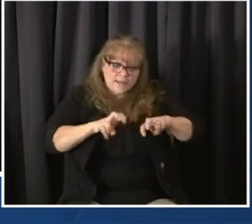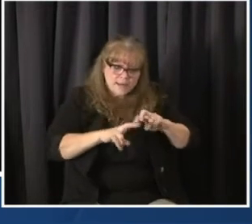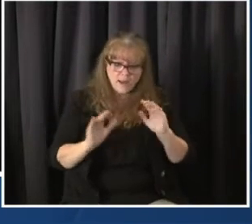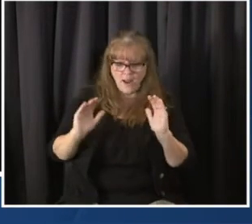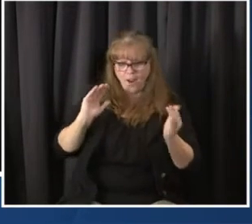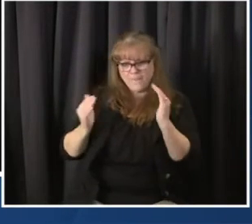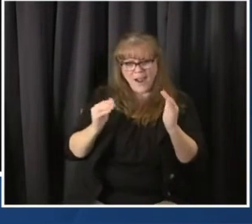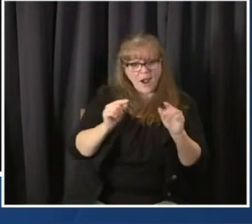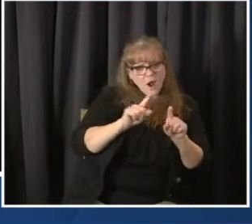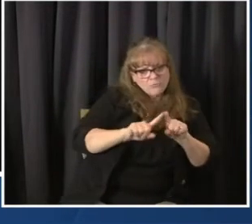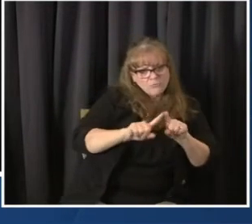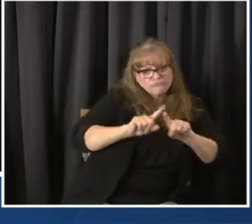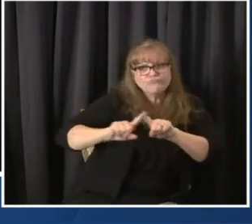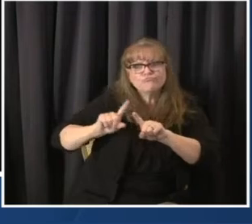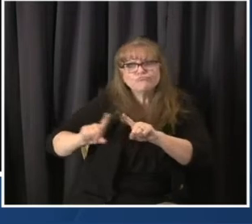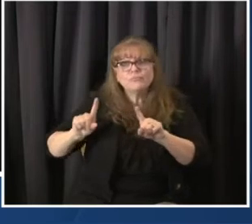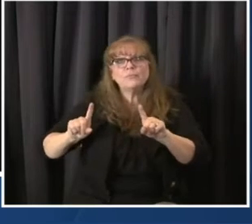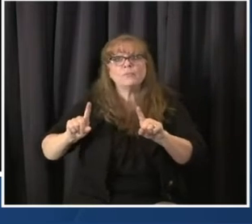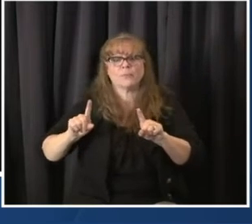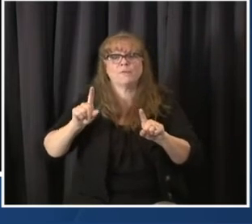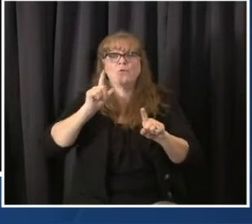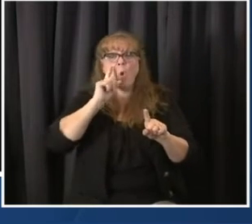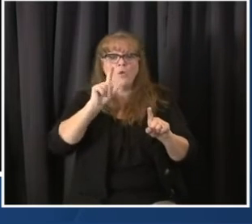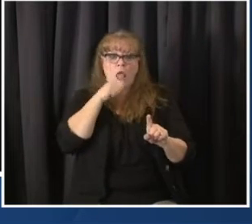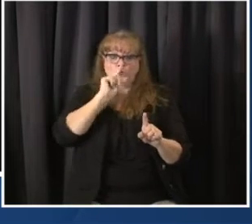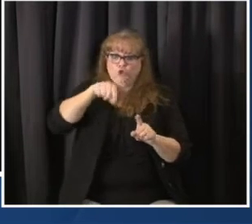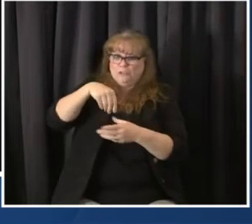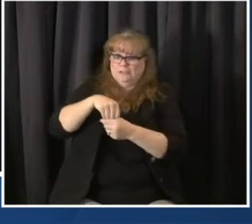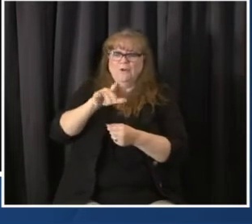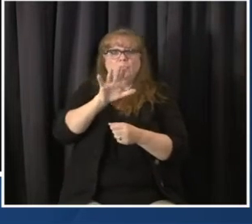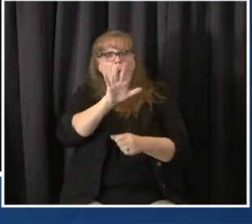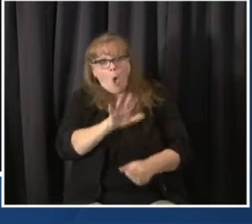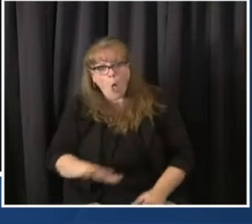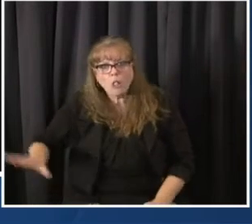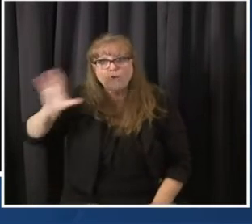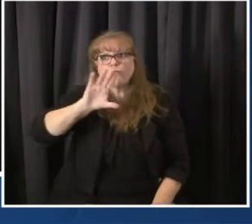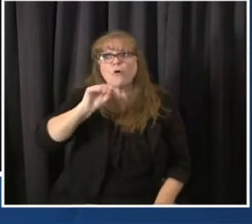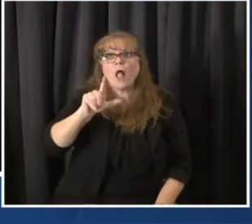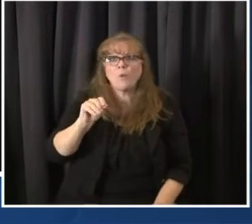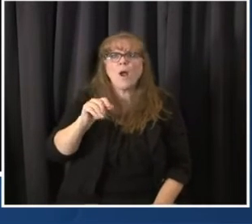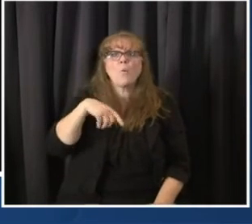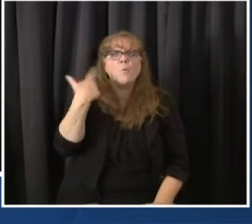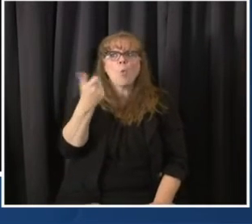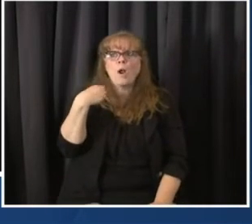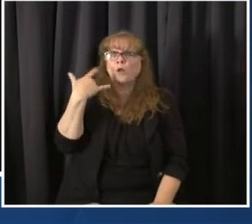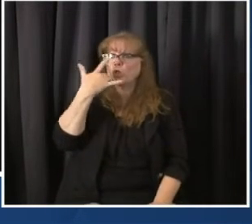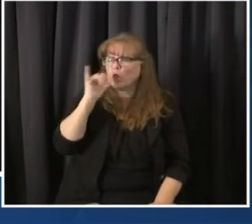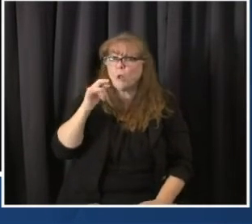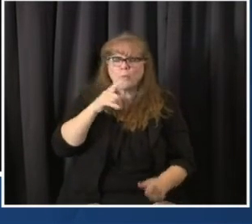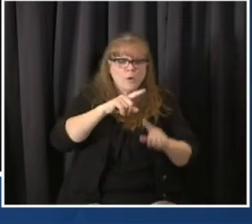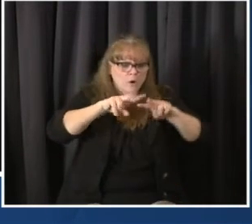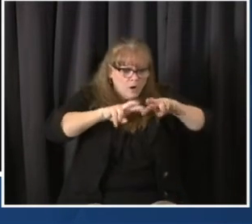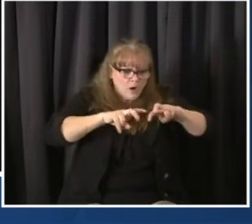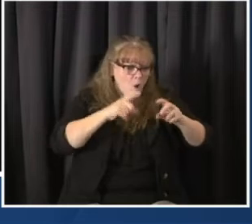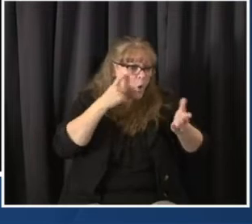specimens that are being collected and try and identify if there are pockets of this variant potentially across the state. But at this point, as the